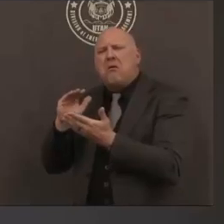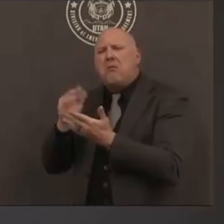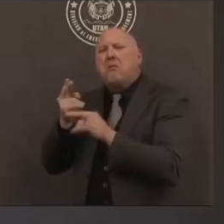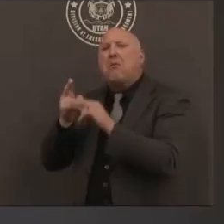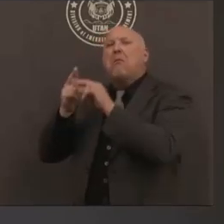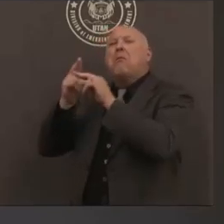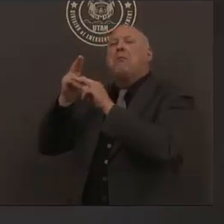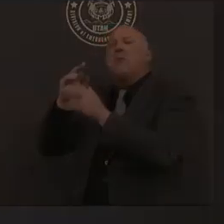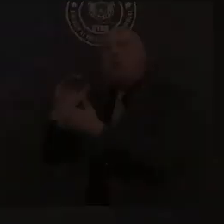okay thanks very much guys